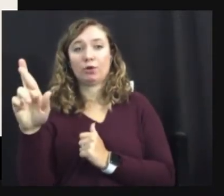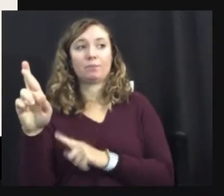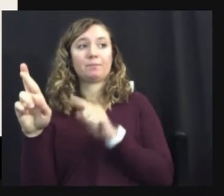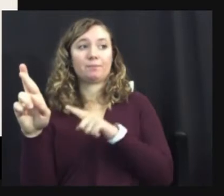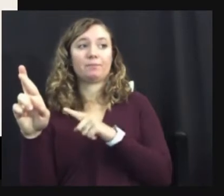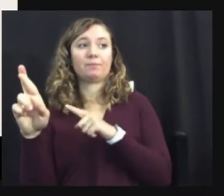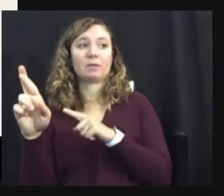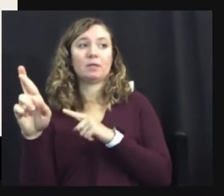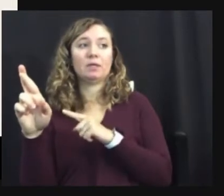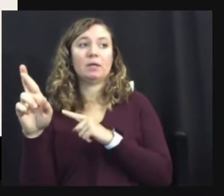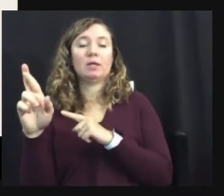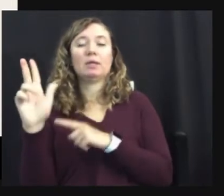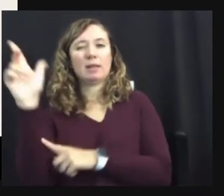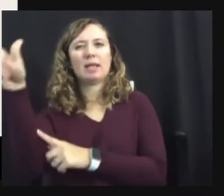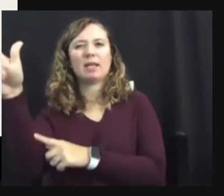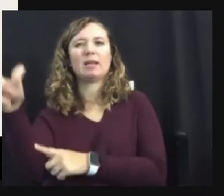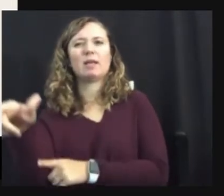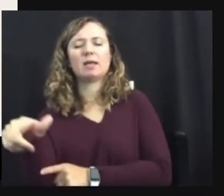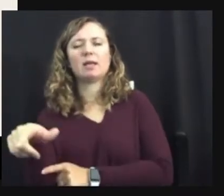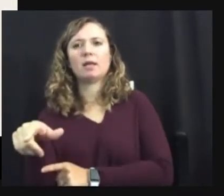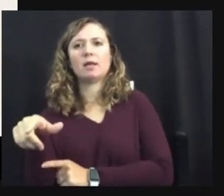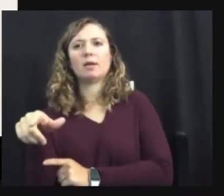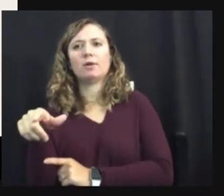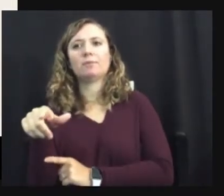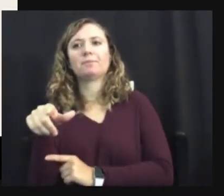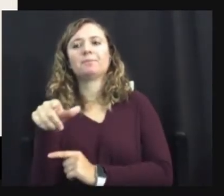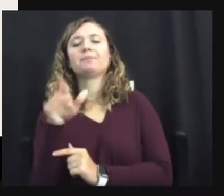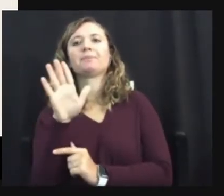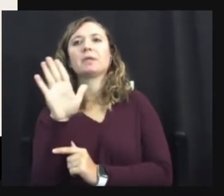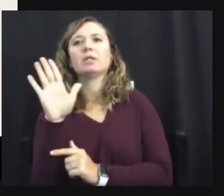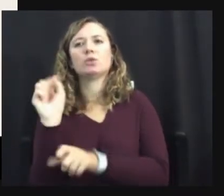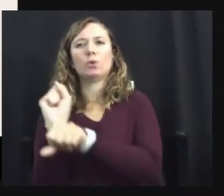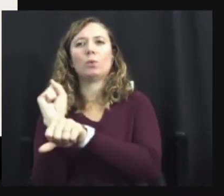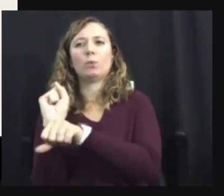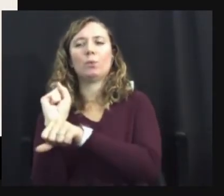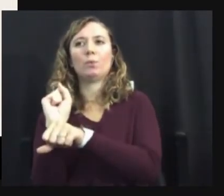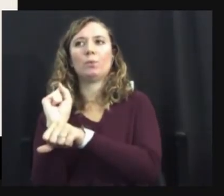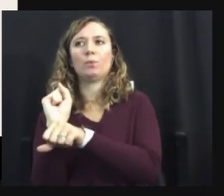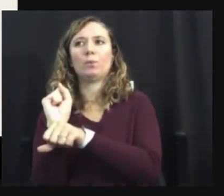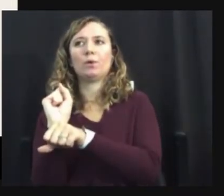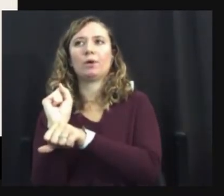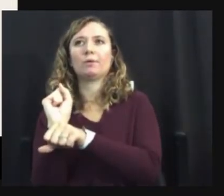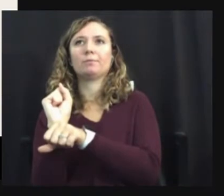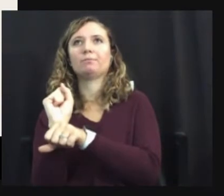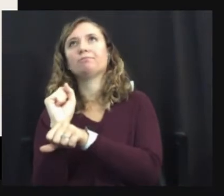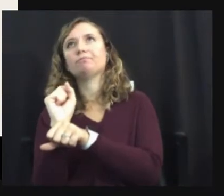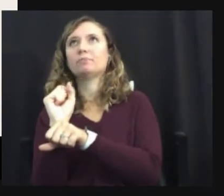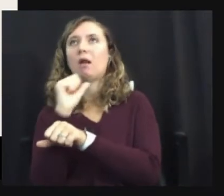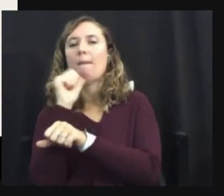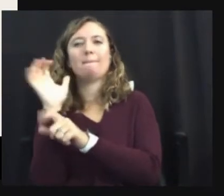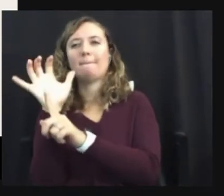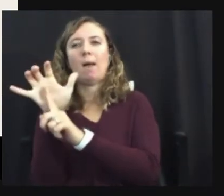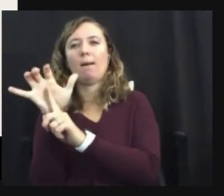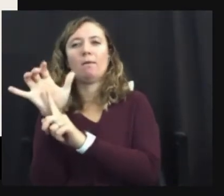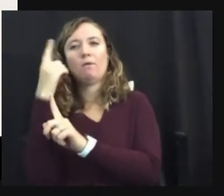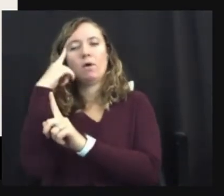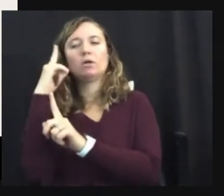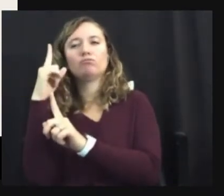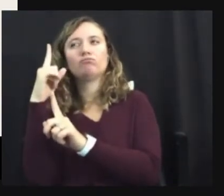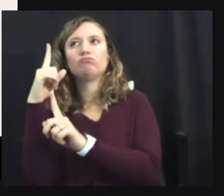who was later than that, but he, um, his, his work sort of fell into obscurity for a while. Um,